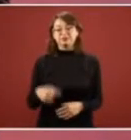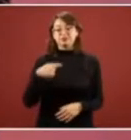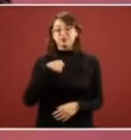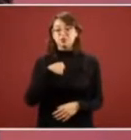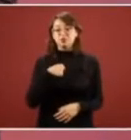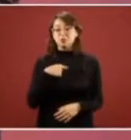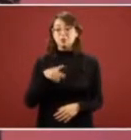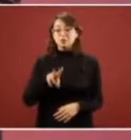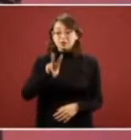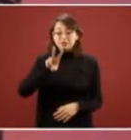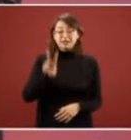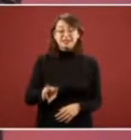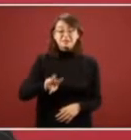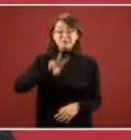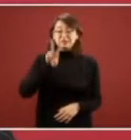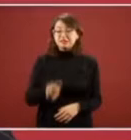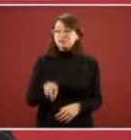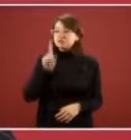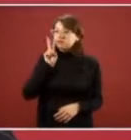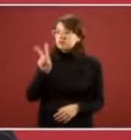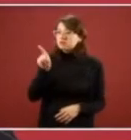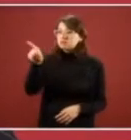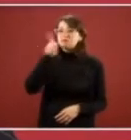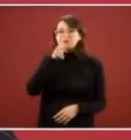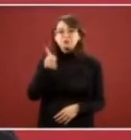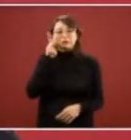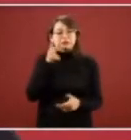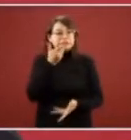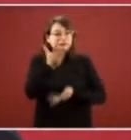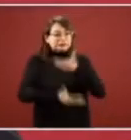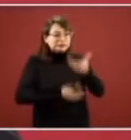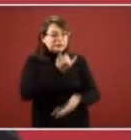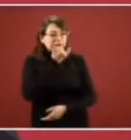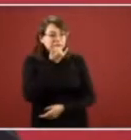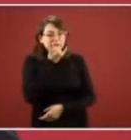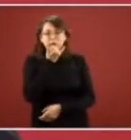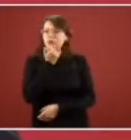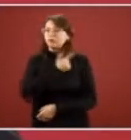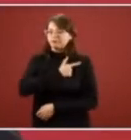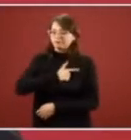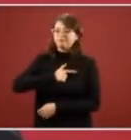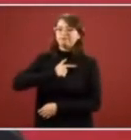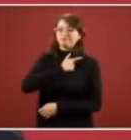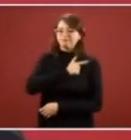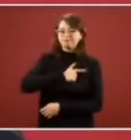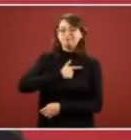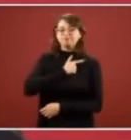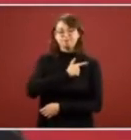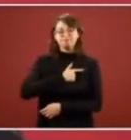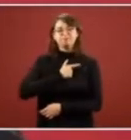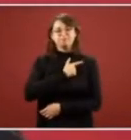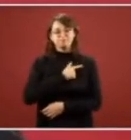are and i was very happy that he had asked for forgiveness for his behavior